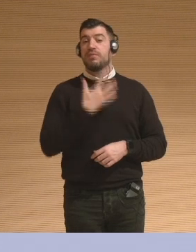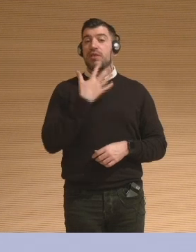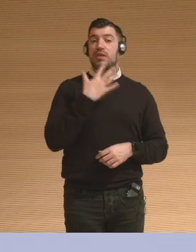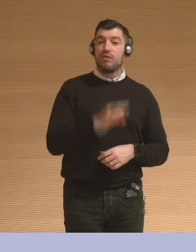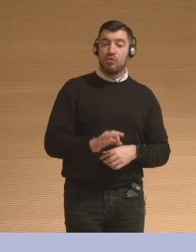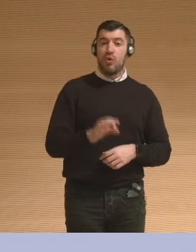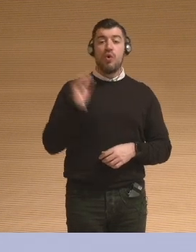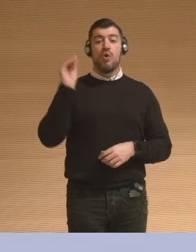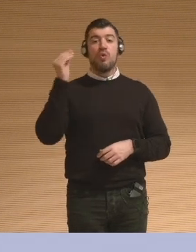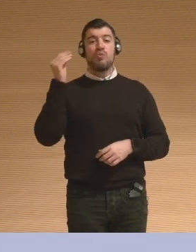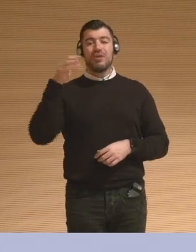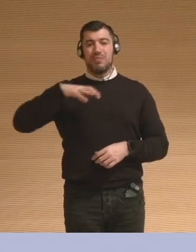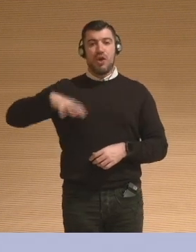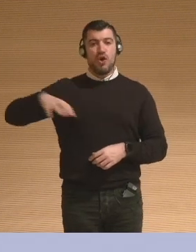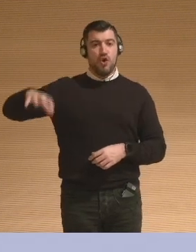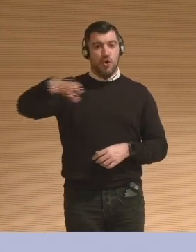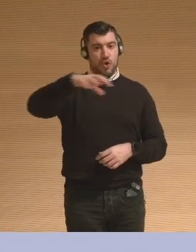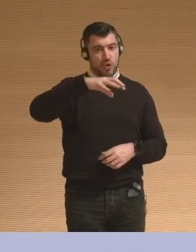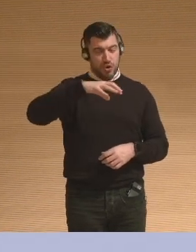you. Thank you.